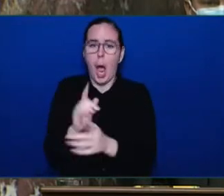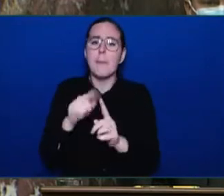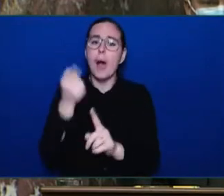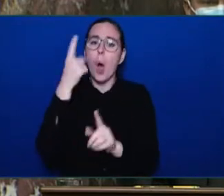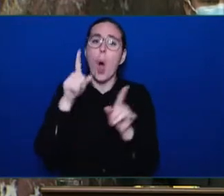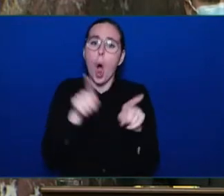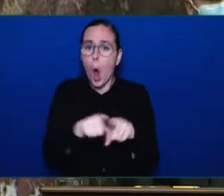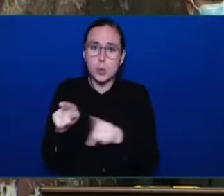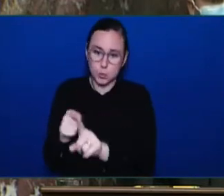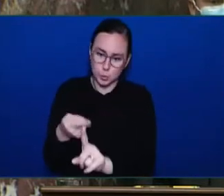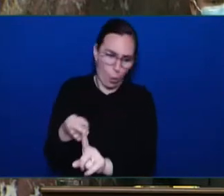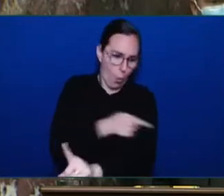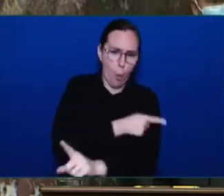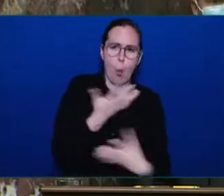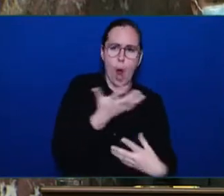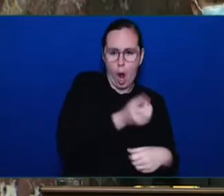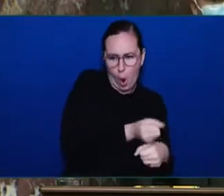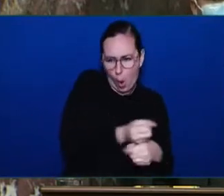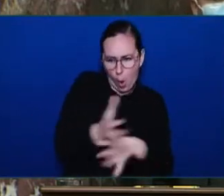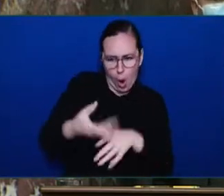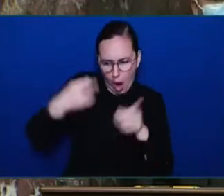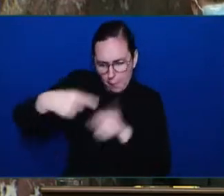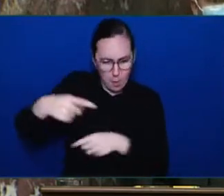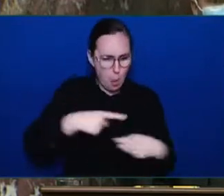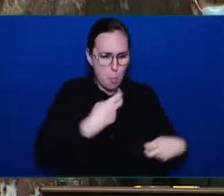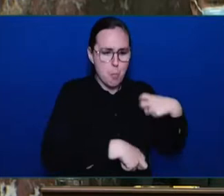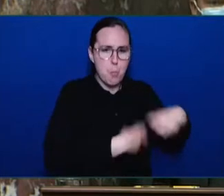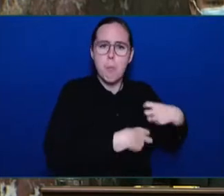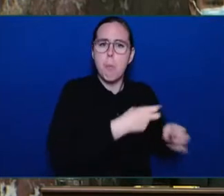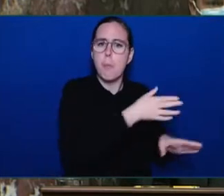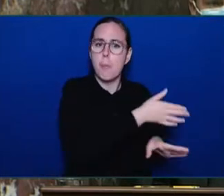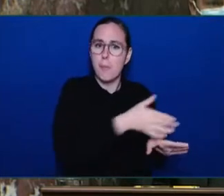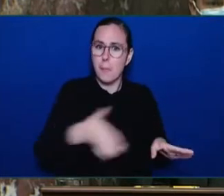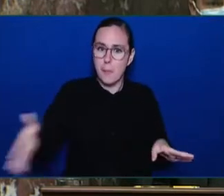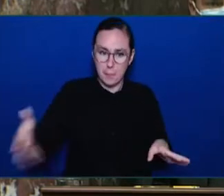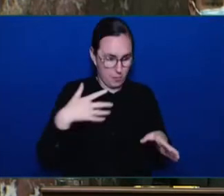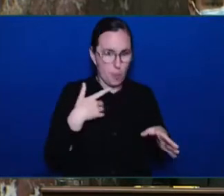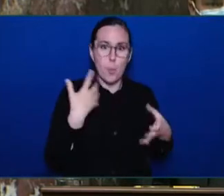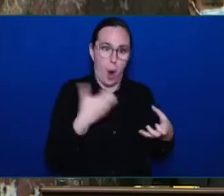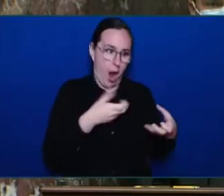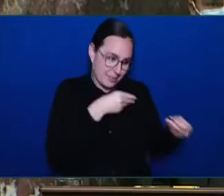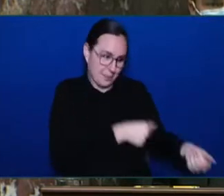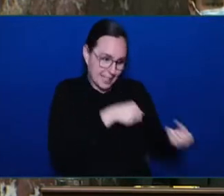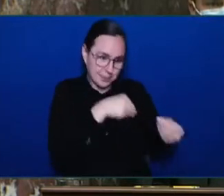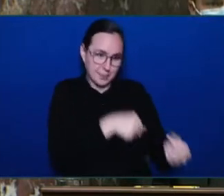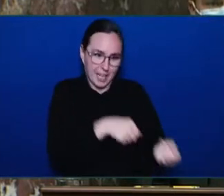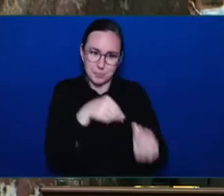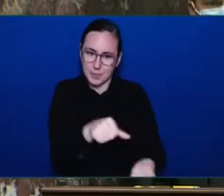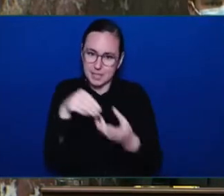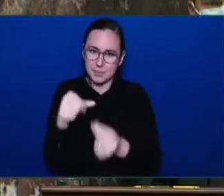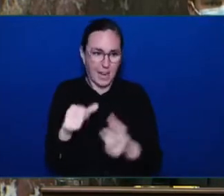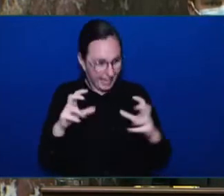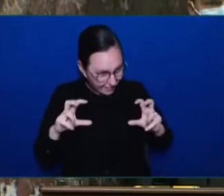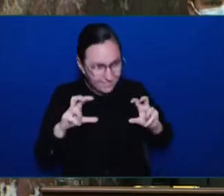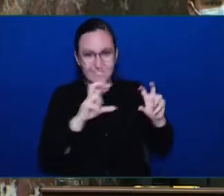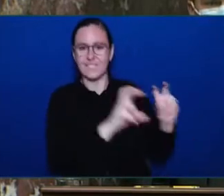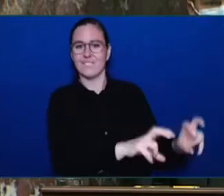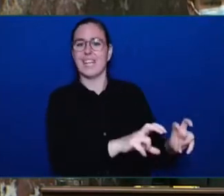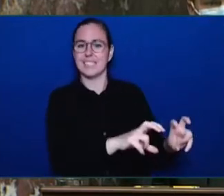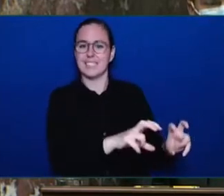crime. Mr. Speaker, that requires spending money and a considerable investment in social programs. Mr. Speaker,